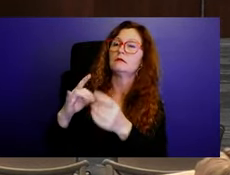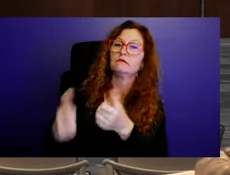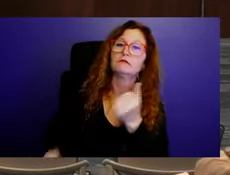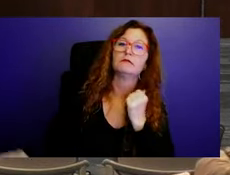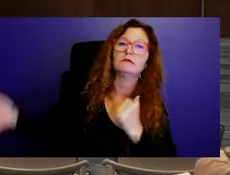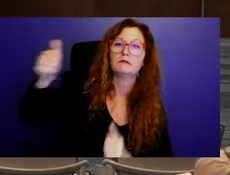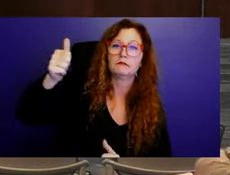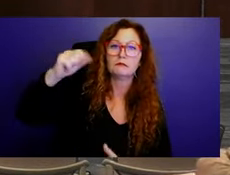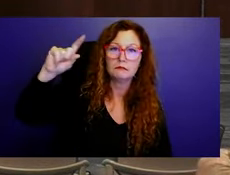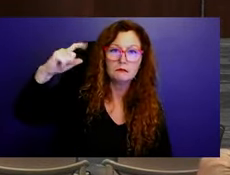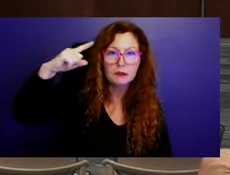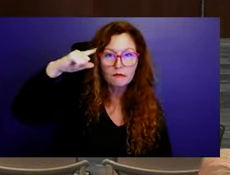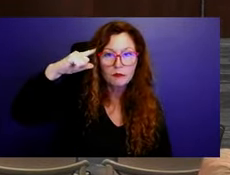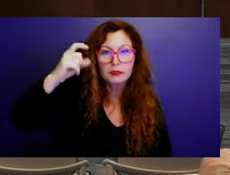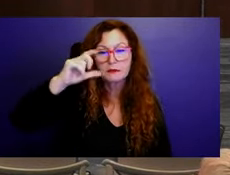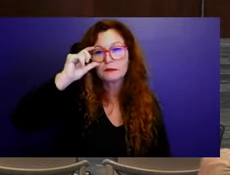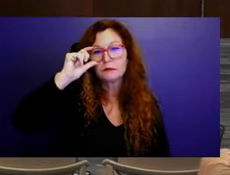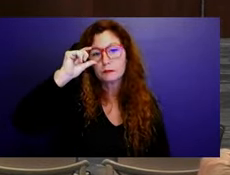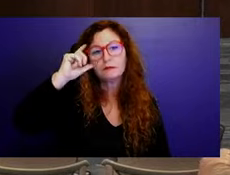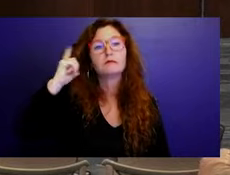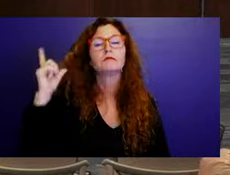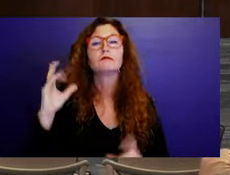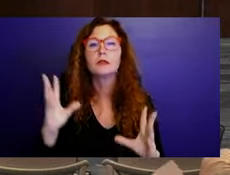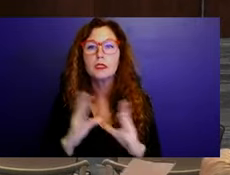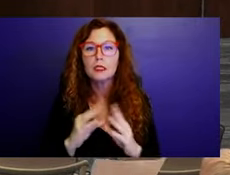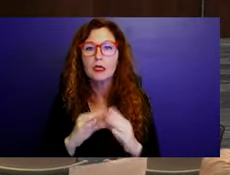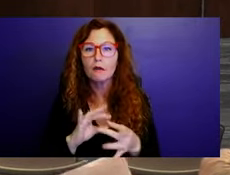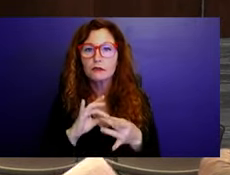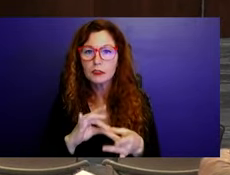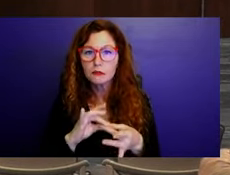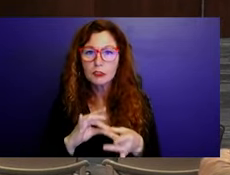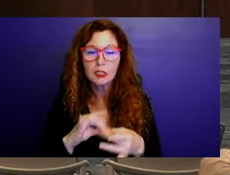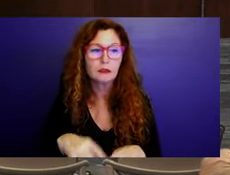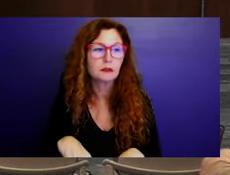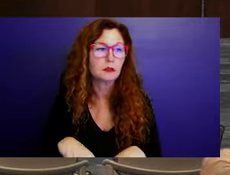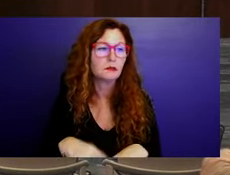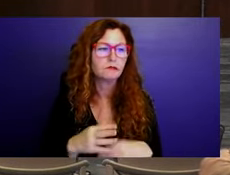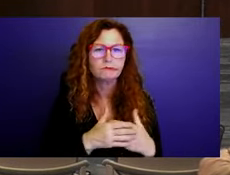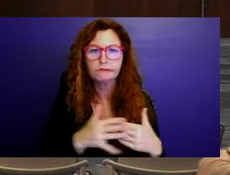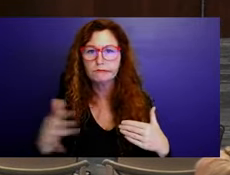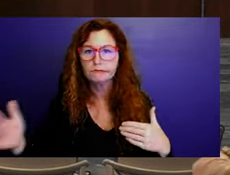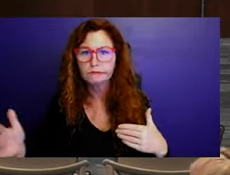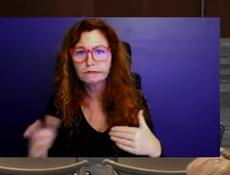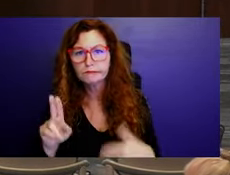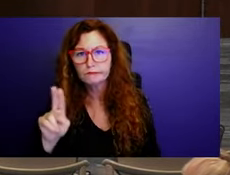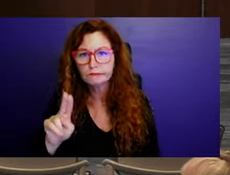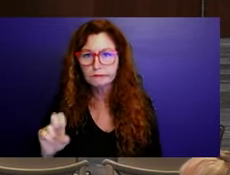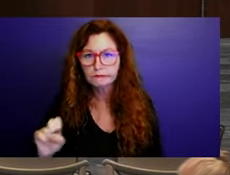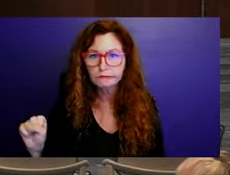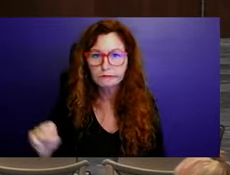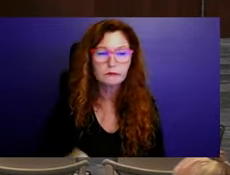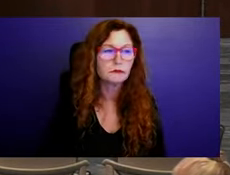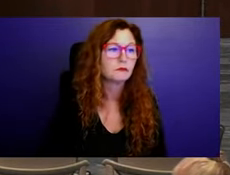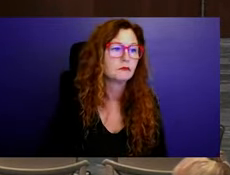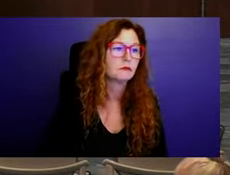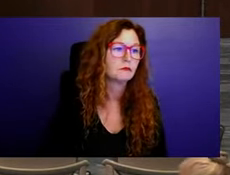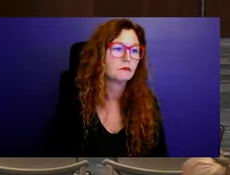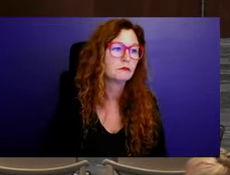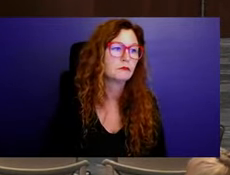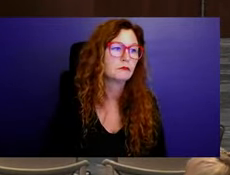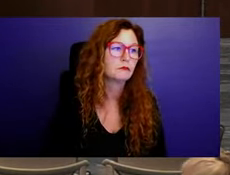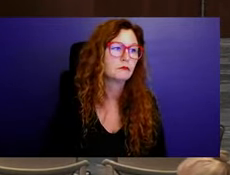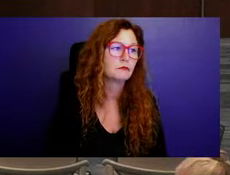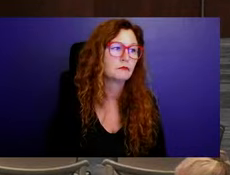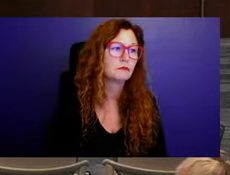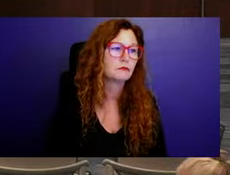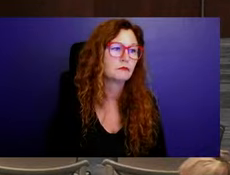relate, you know, cause that's straight across, you know, the United States. And so, um, I just wanted to bring it up. I plan on going if